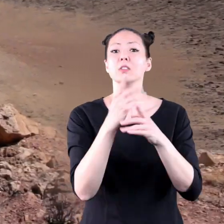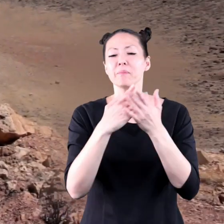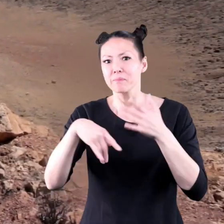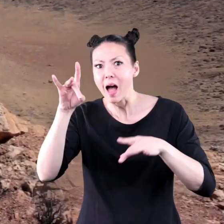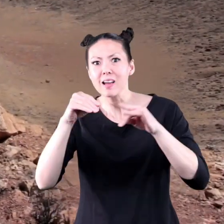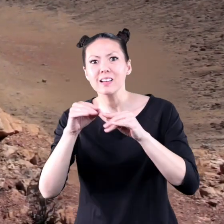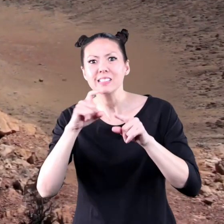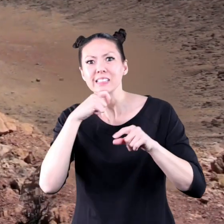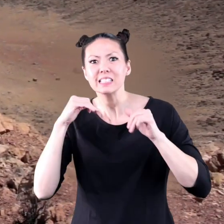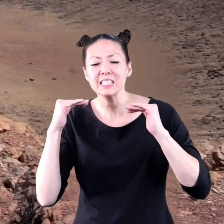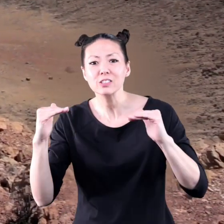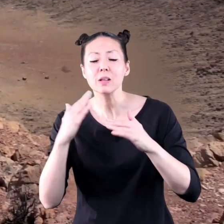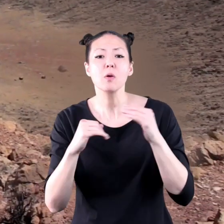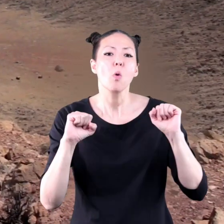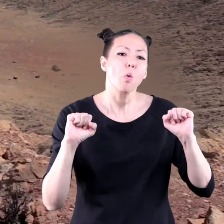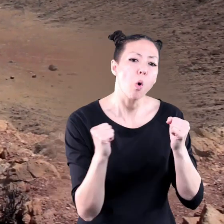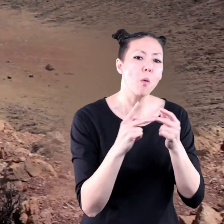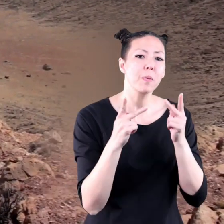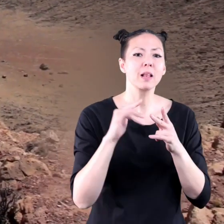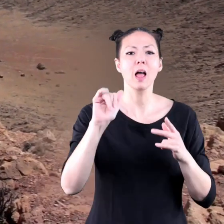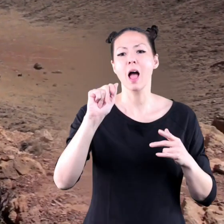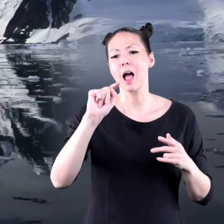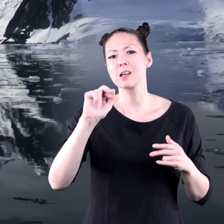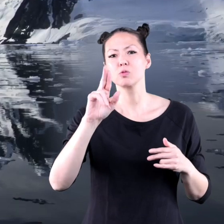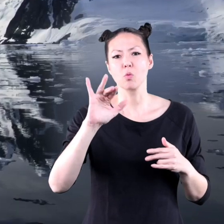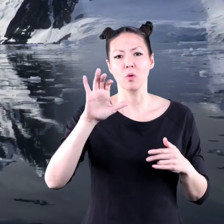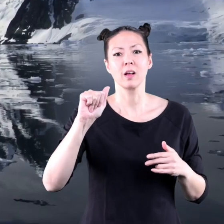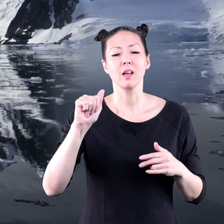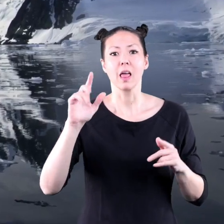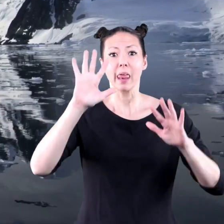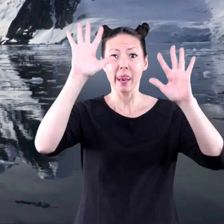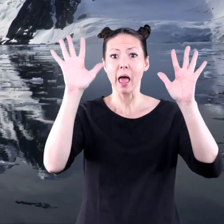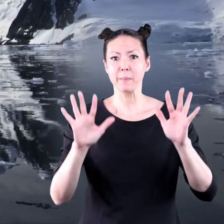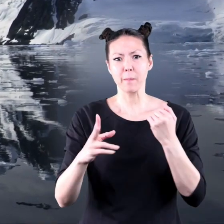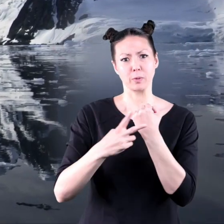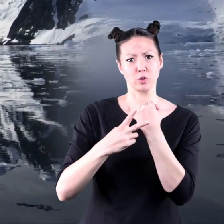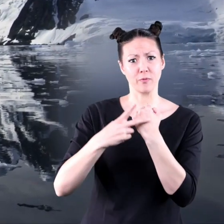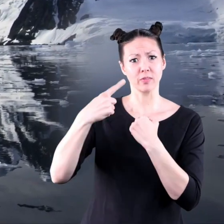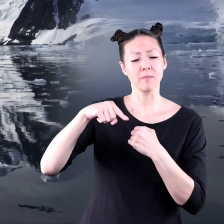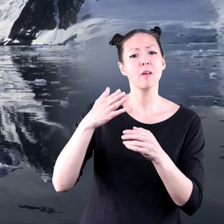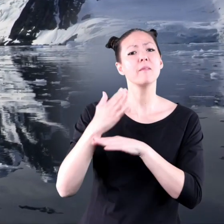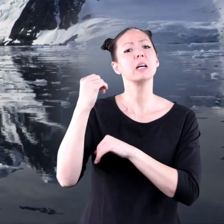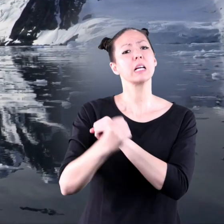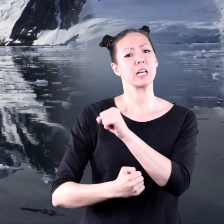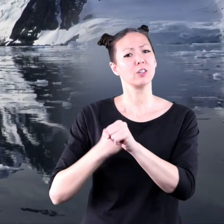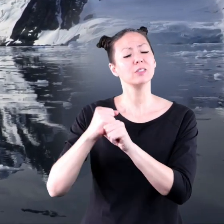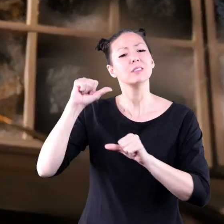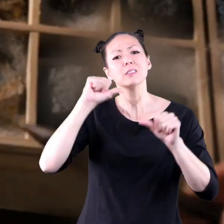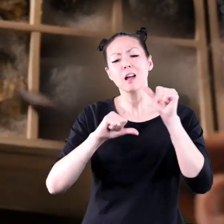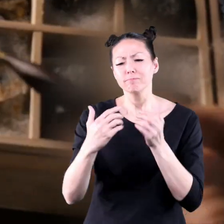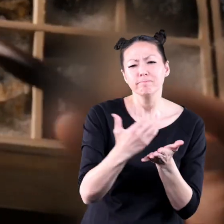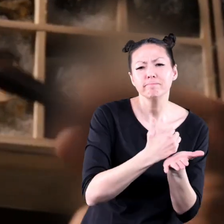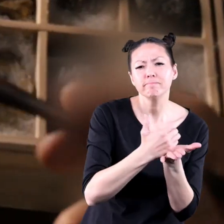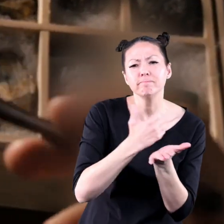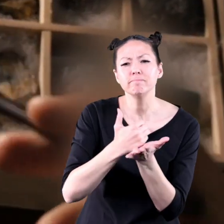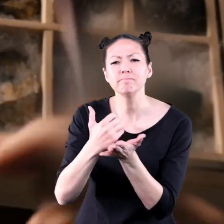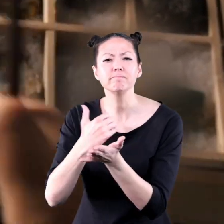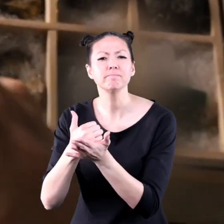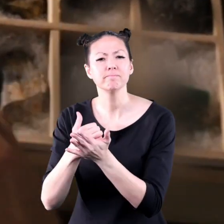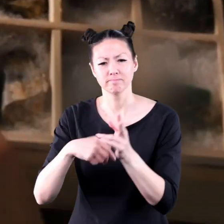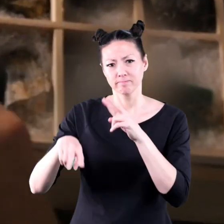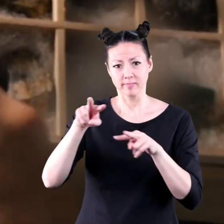some have been found in deserts or in cold places like Antarctica, where the climate preserves them, over the years,